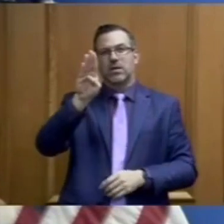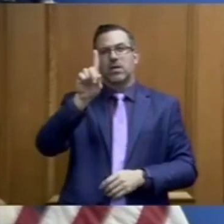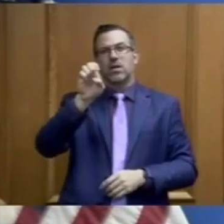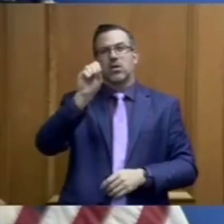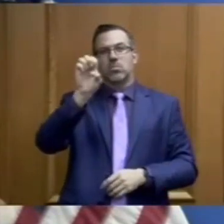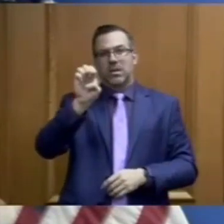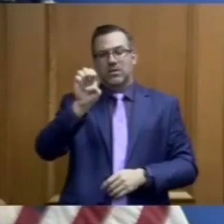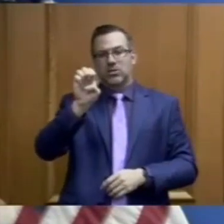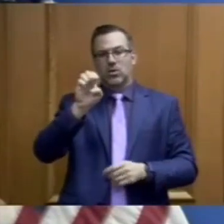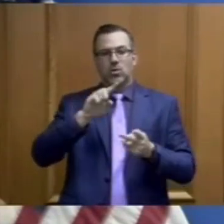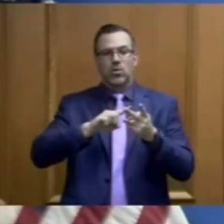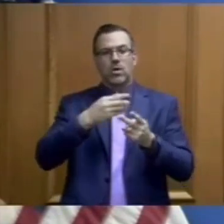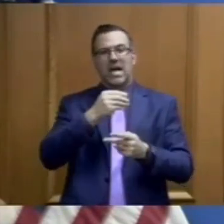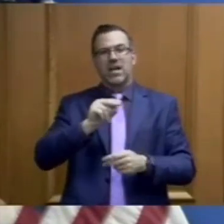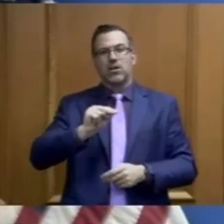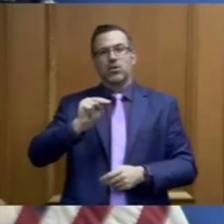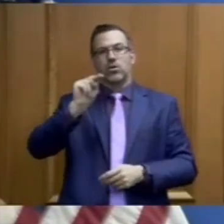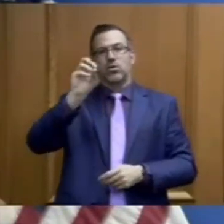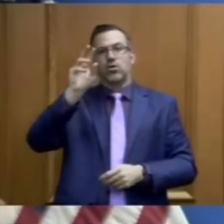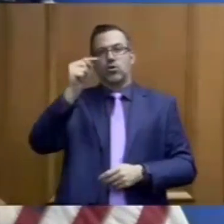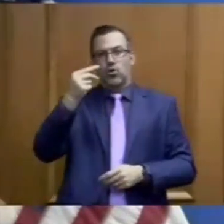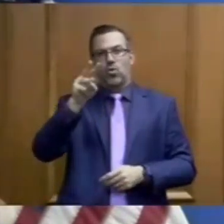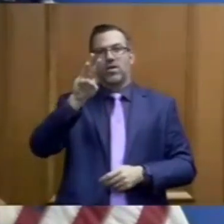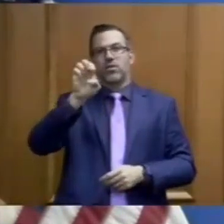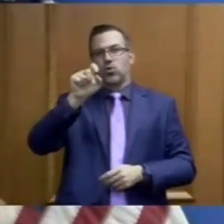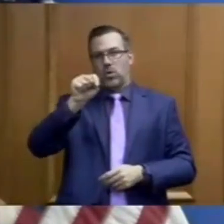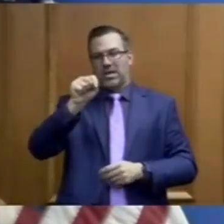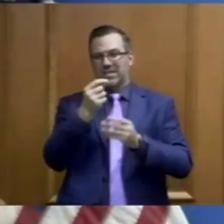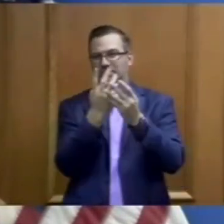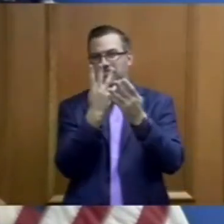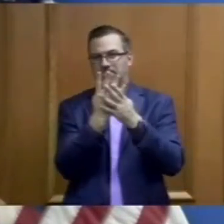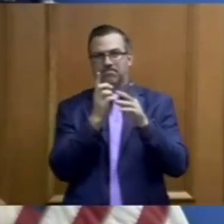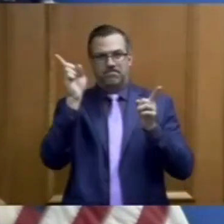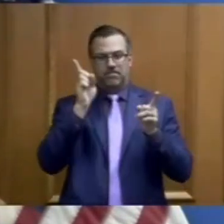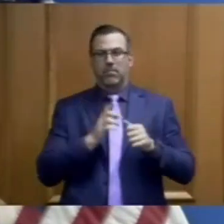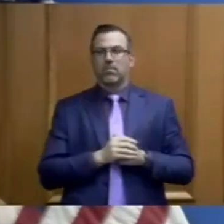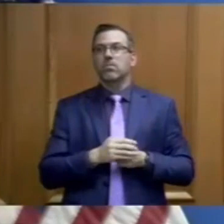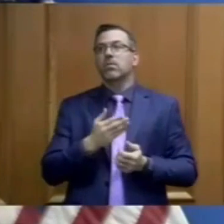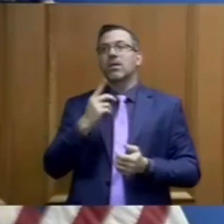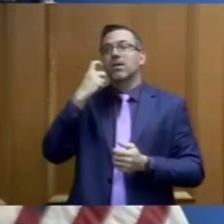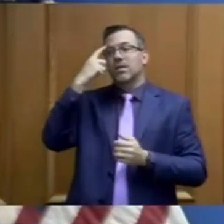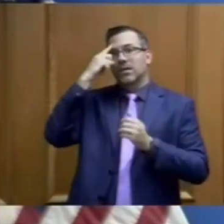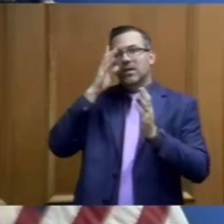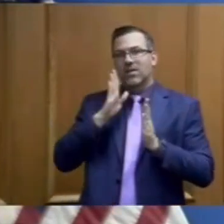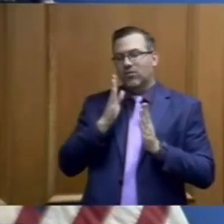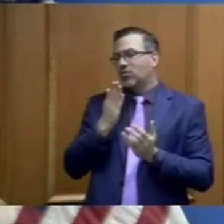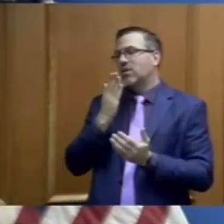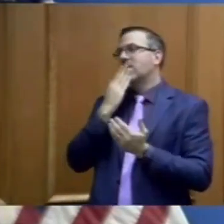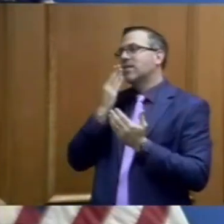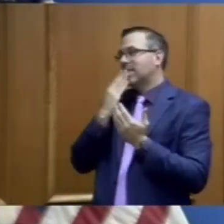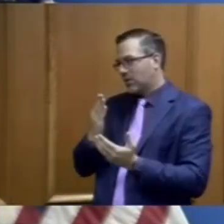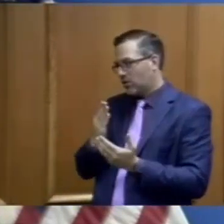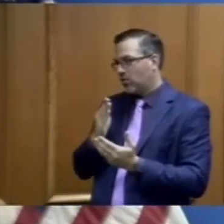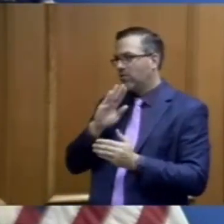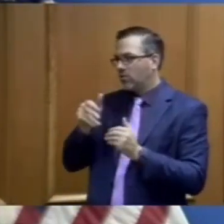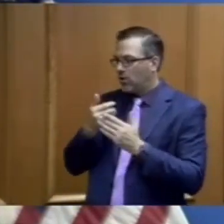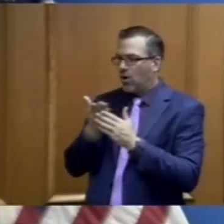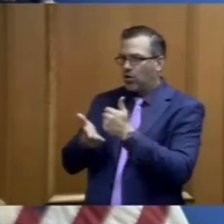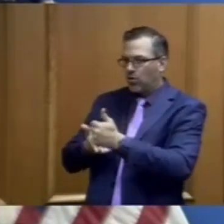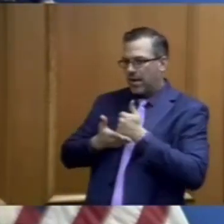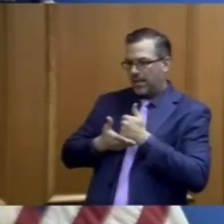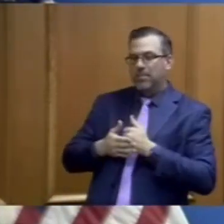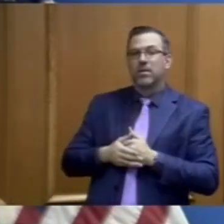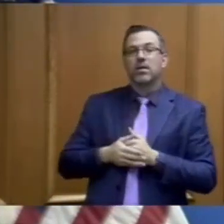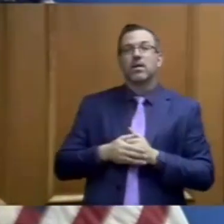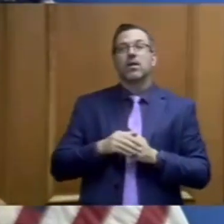Correctional Complex. I want to thank you, Governor, for dedicating the resources toward that effort, which resulted in 1